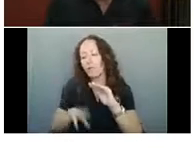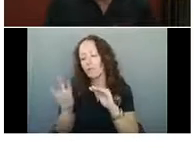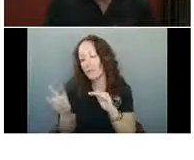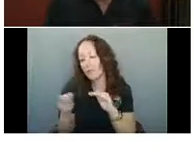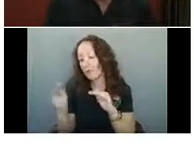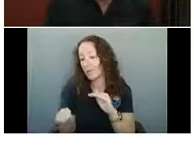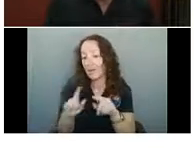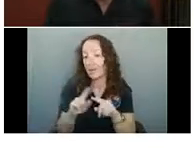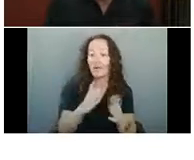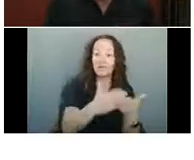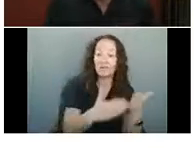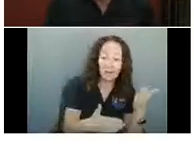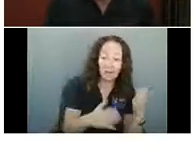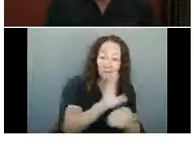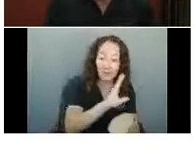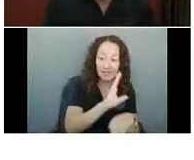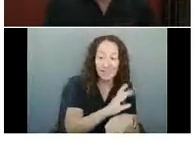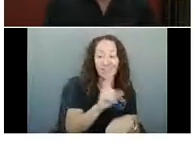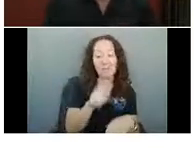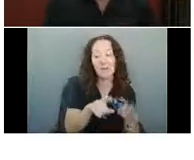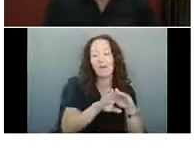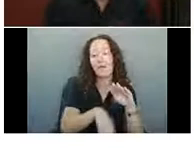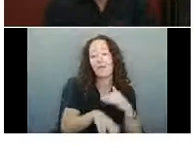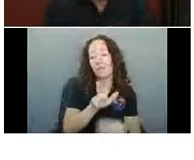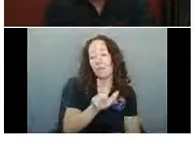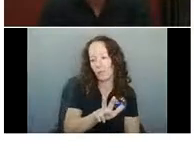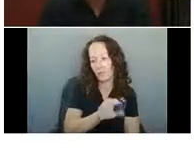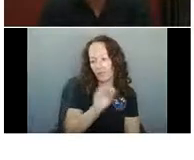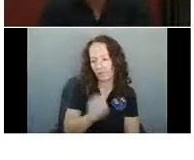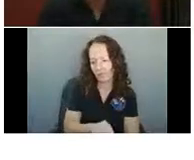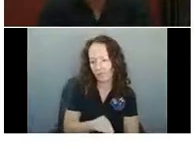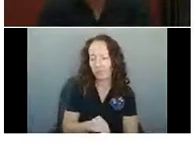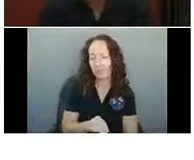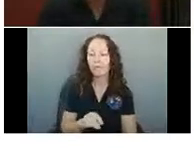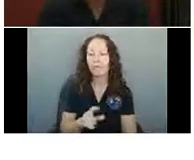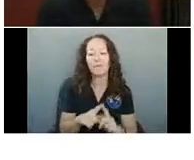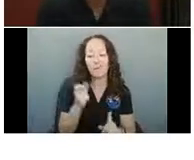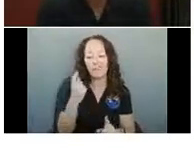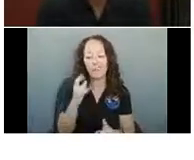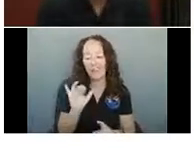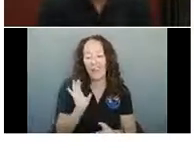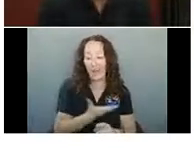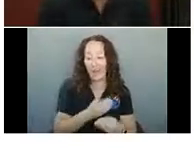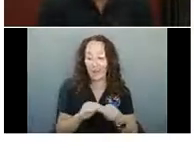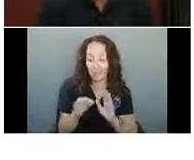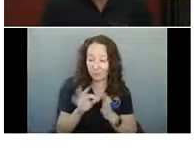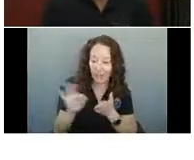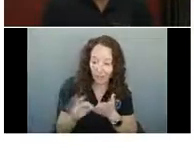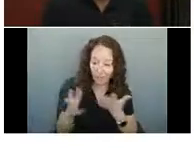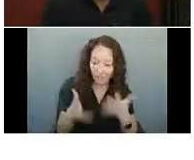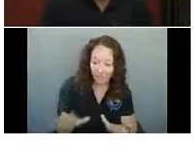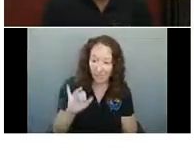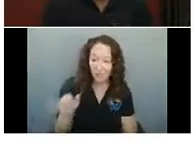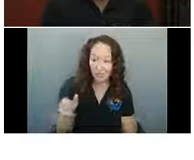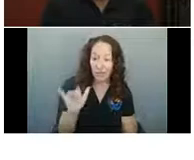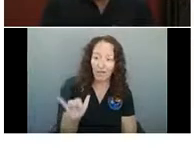rate, there's a lag time there. So what the data that we'll be looking at today is going to be from July 26th, the week of July